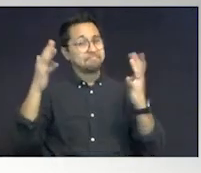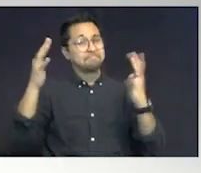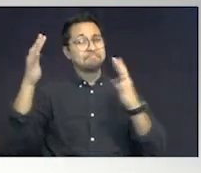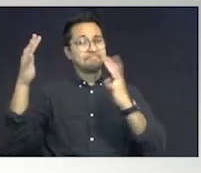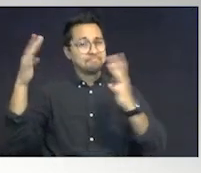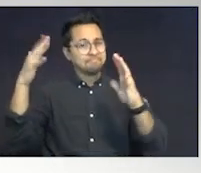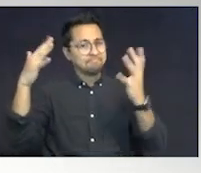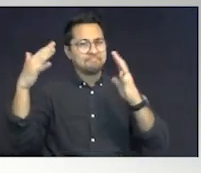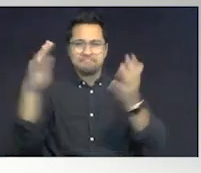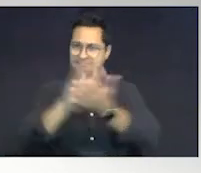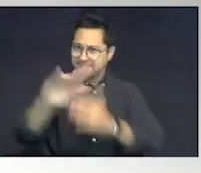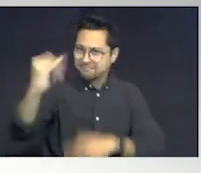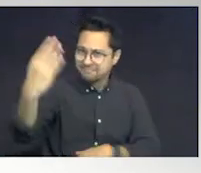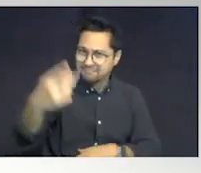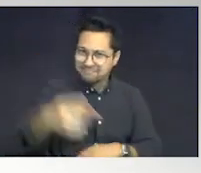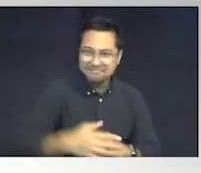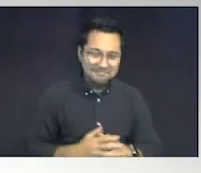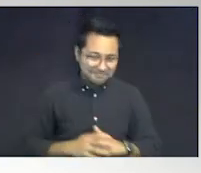Nice job, guys.